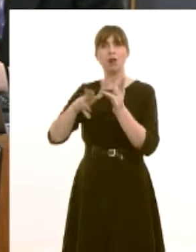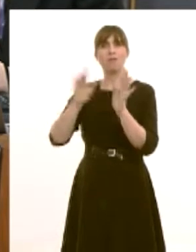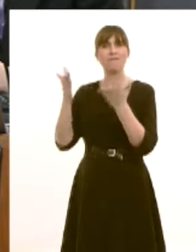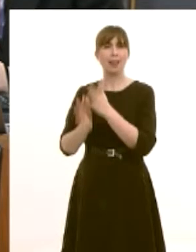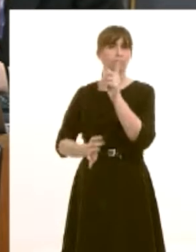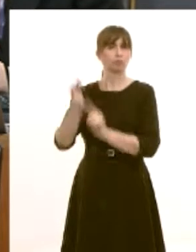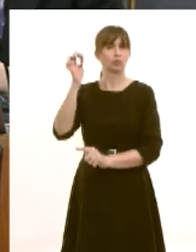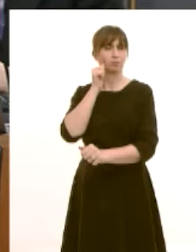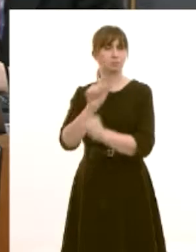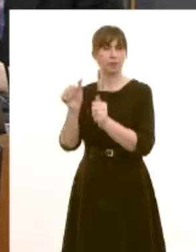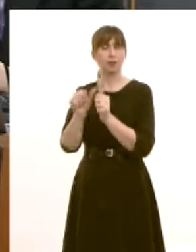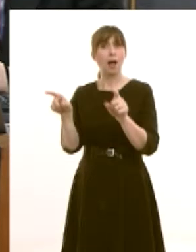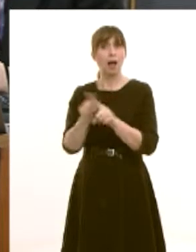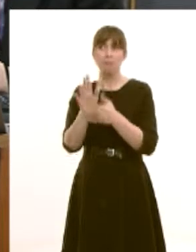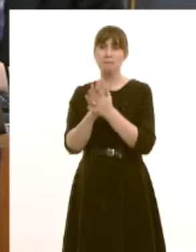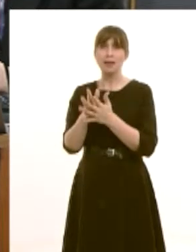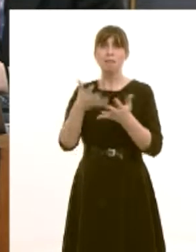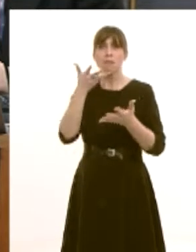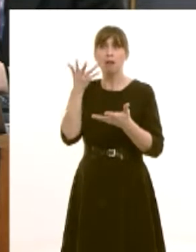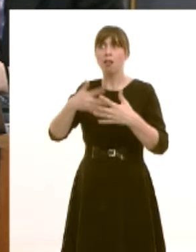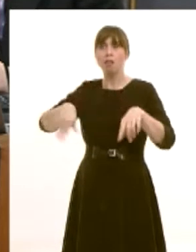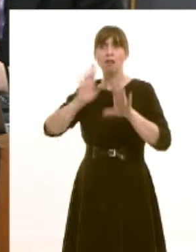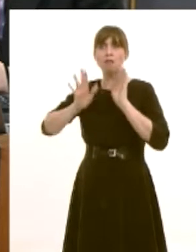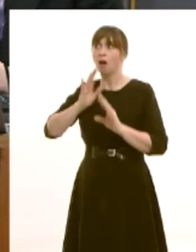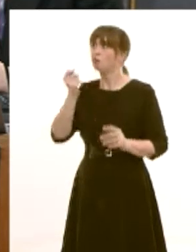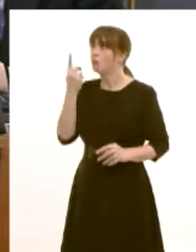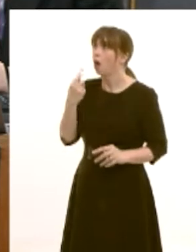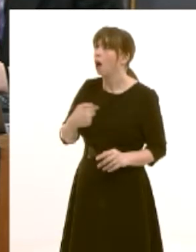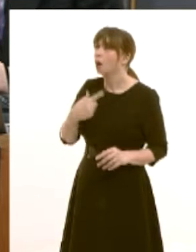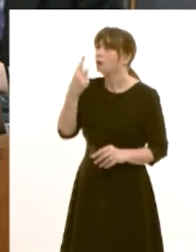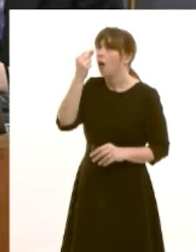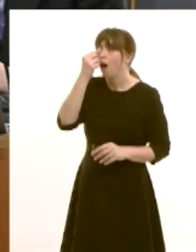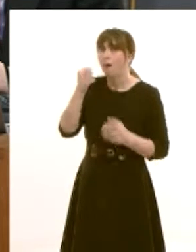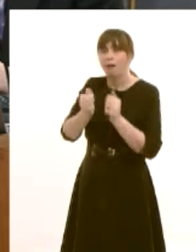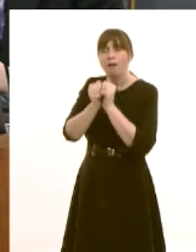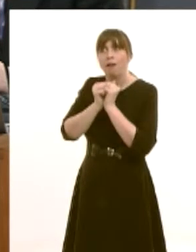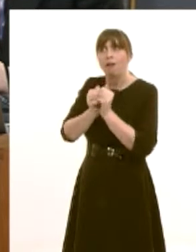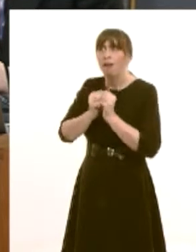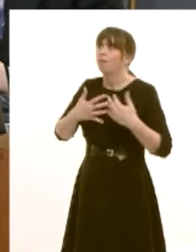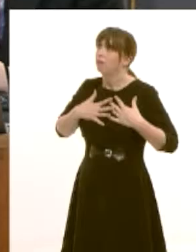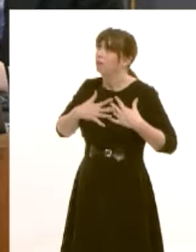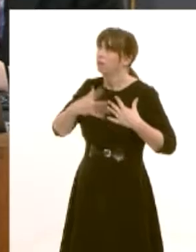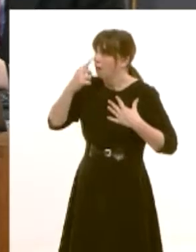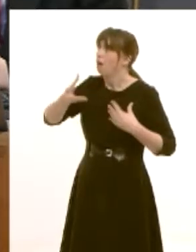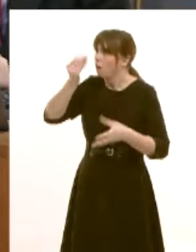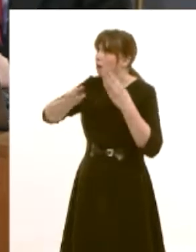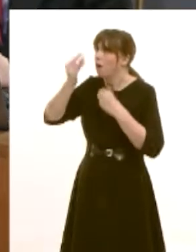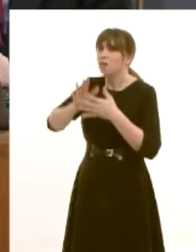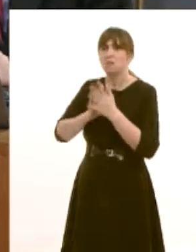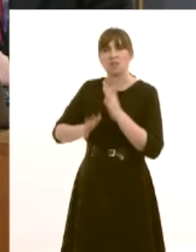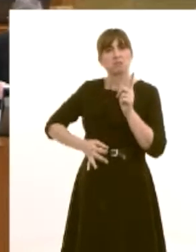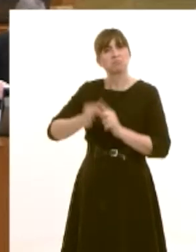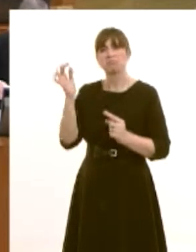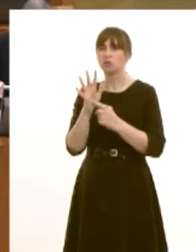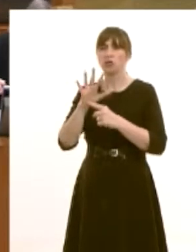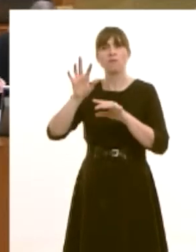also make a contribution to helping them realize their potential which is invaluable not just for them as individuals but for wales as a whole